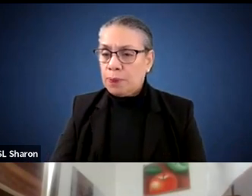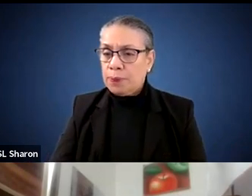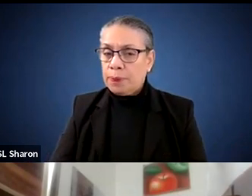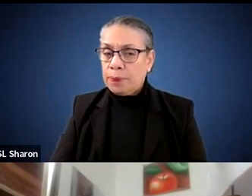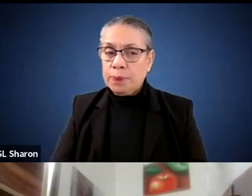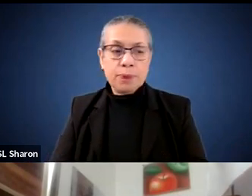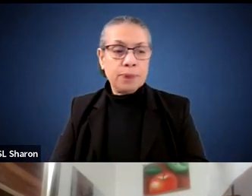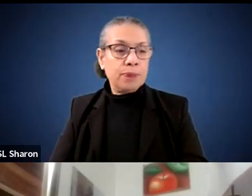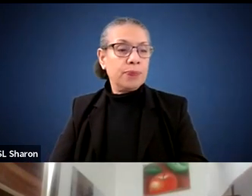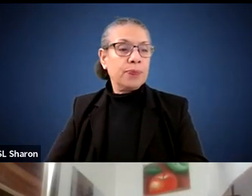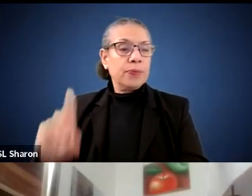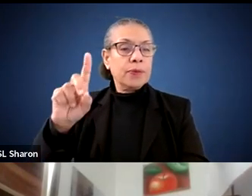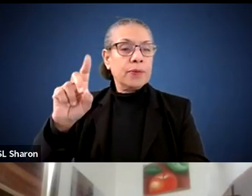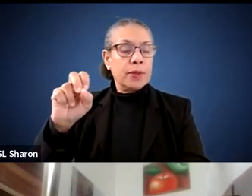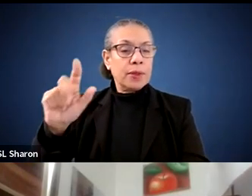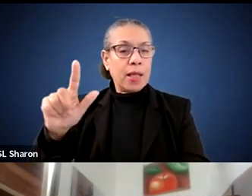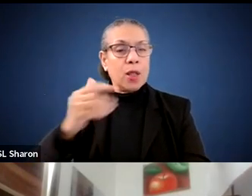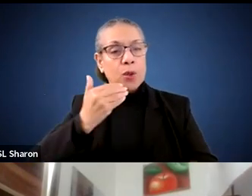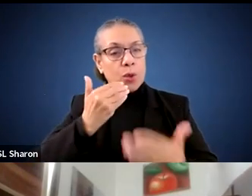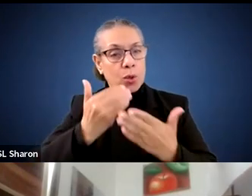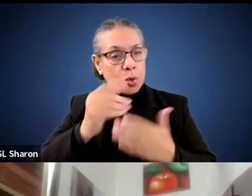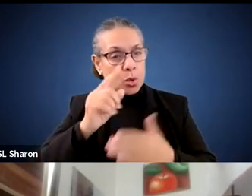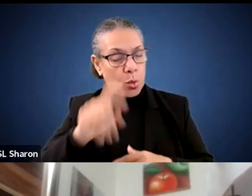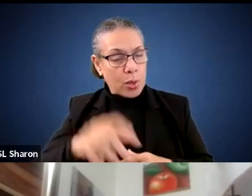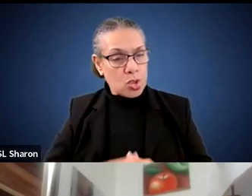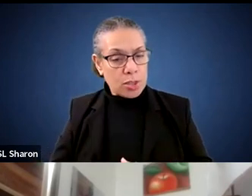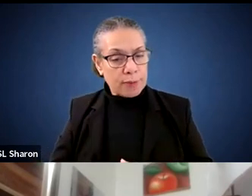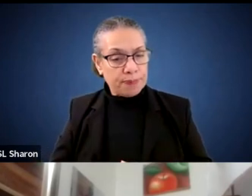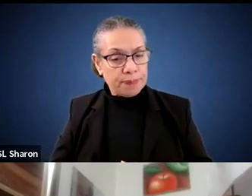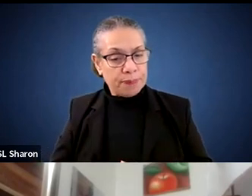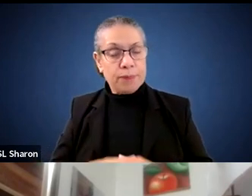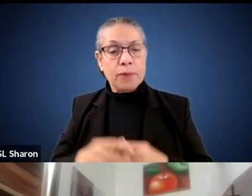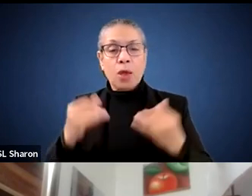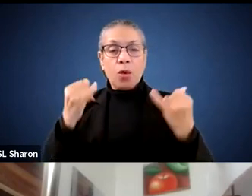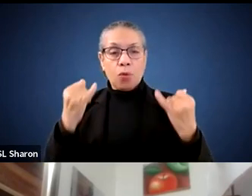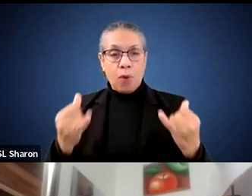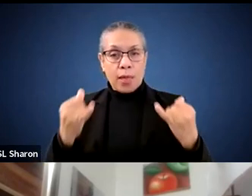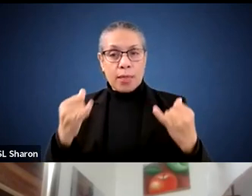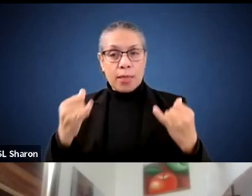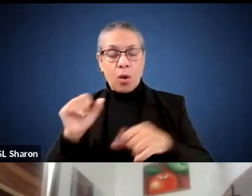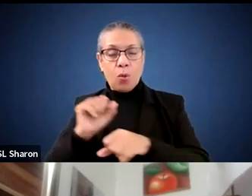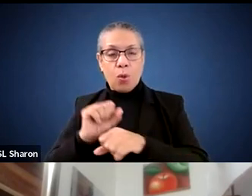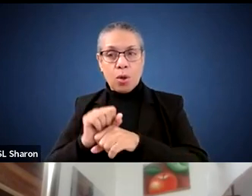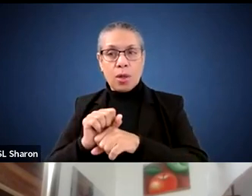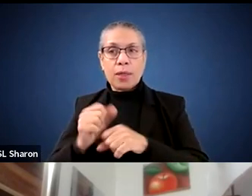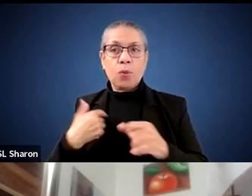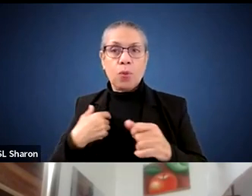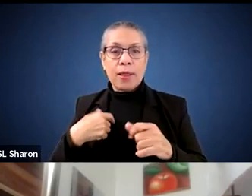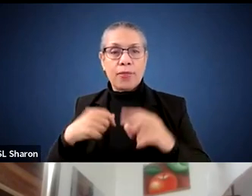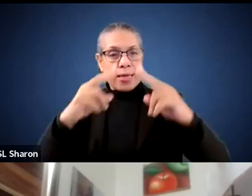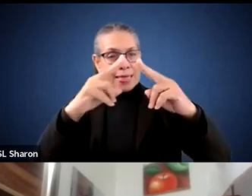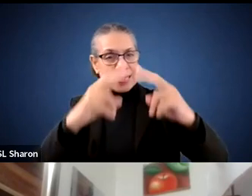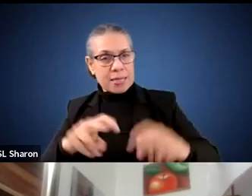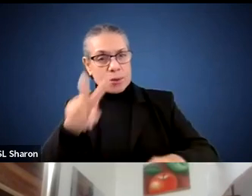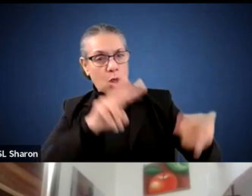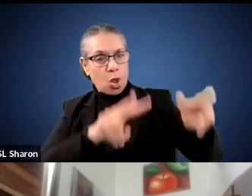Um, that's a good question. So, currently we're going through the facilities condition assessment plan